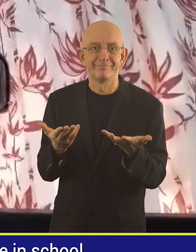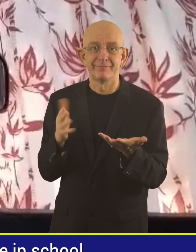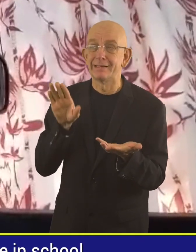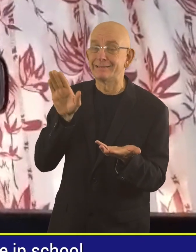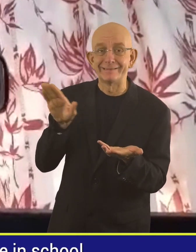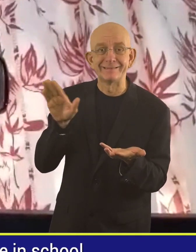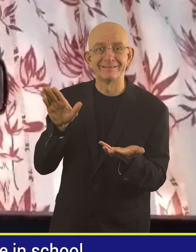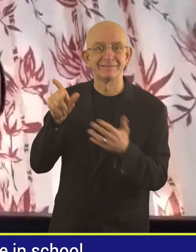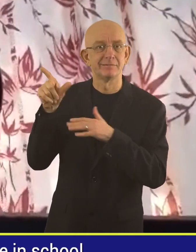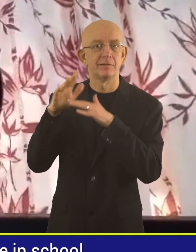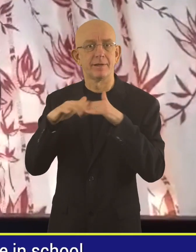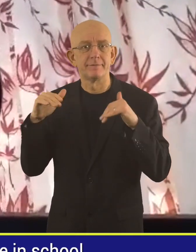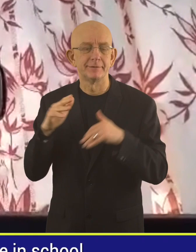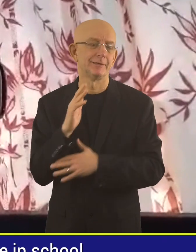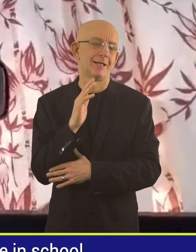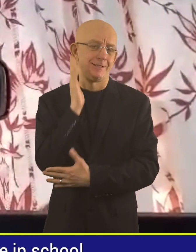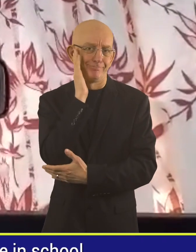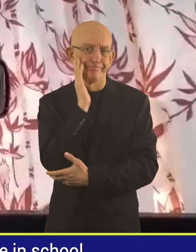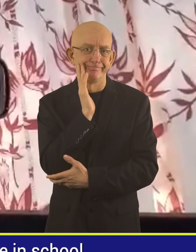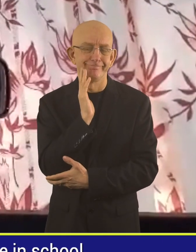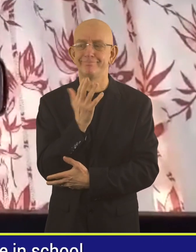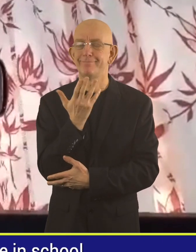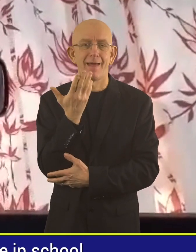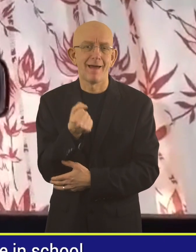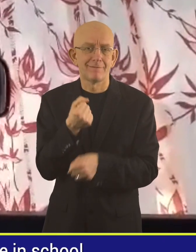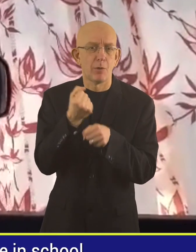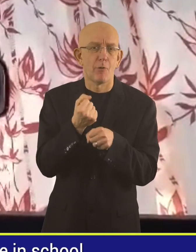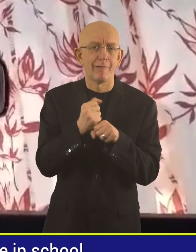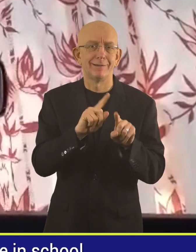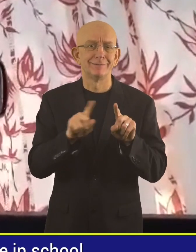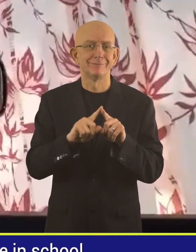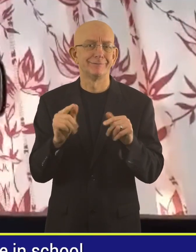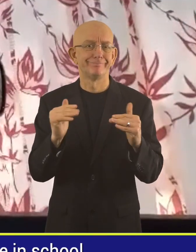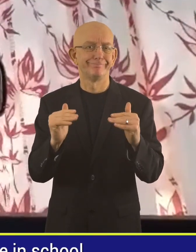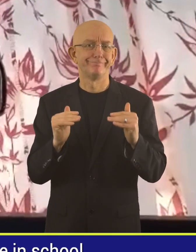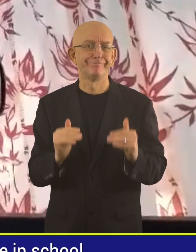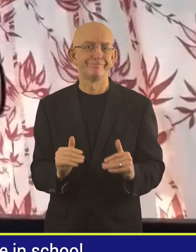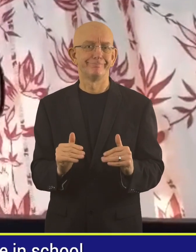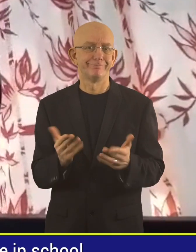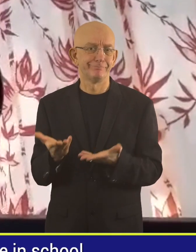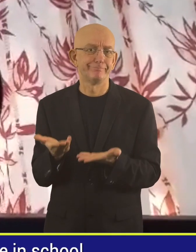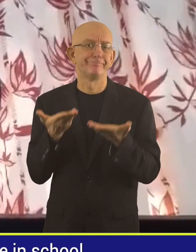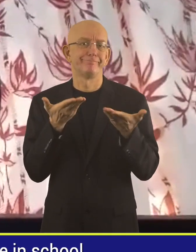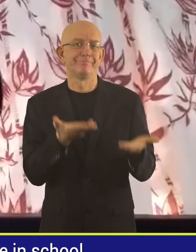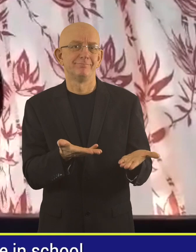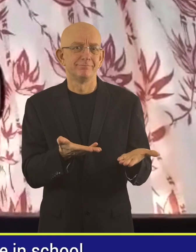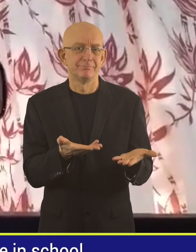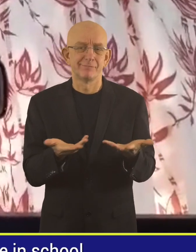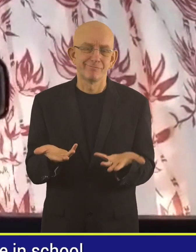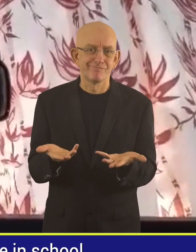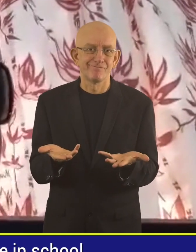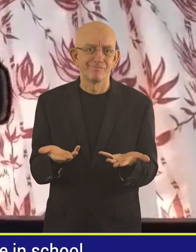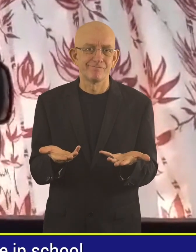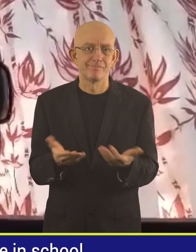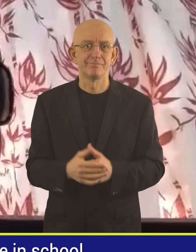in school, then you can attend or you can join or you in the